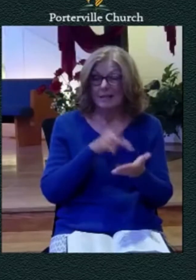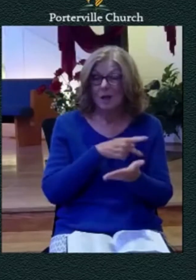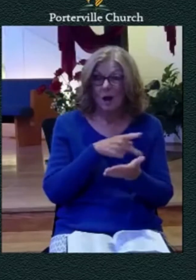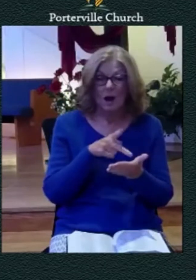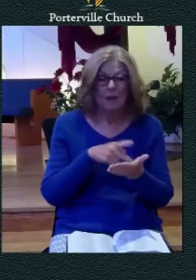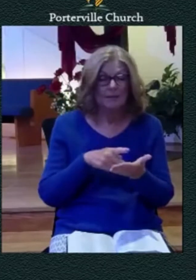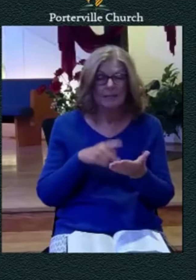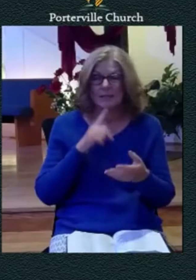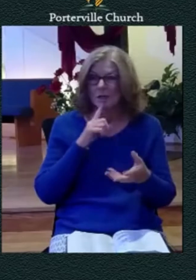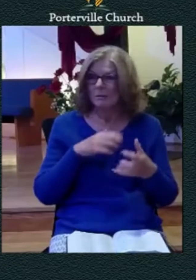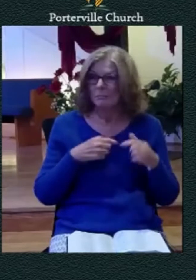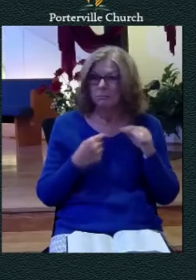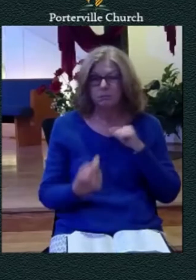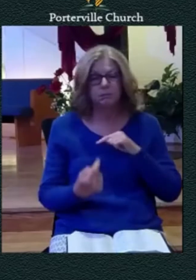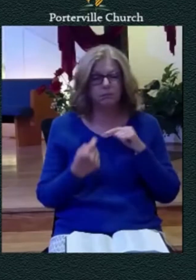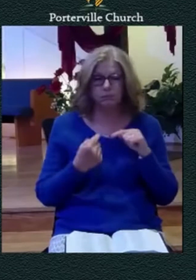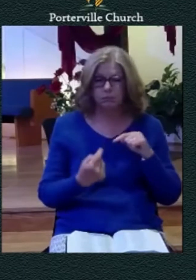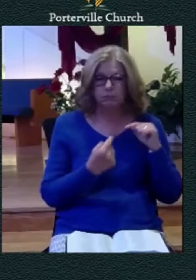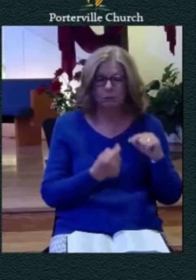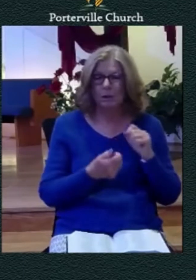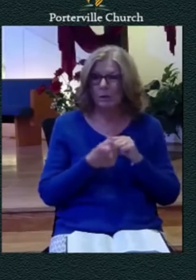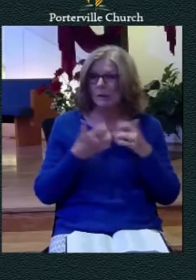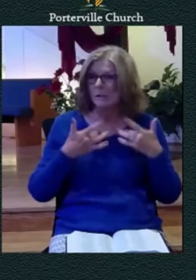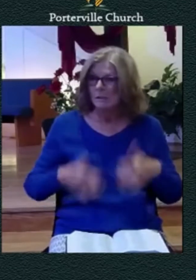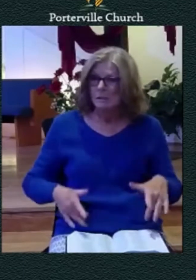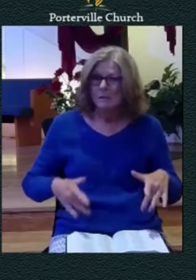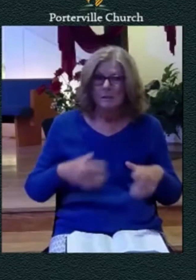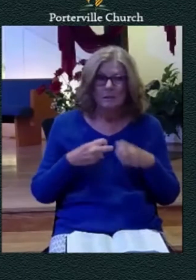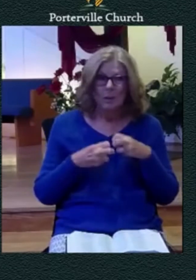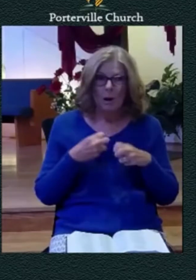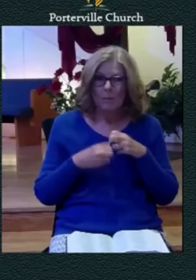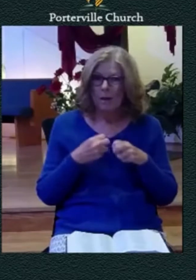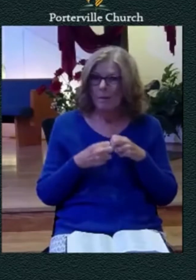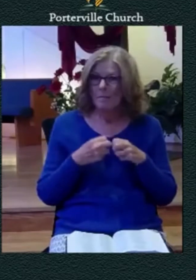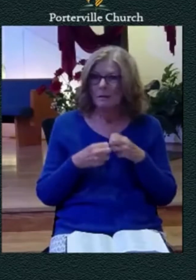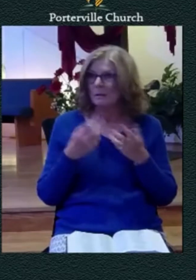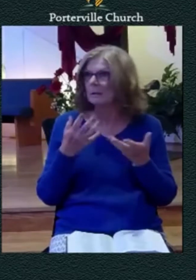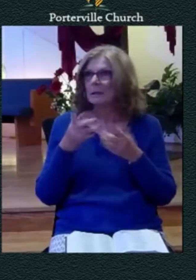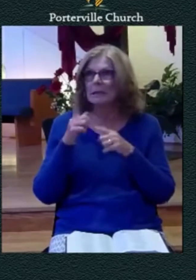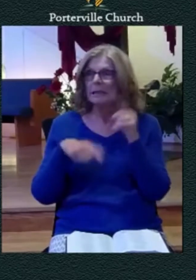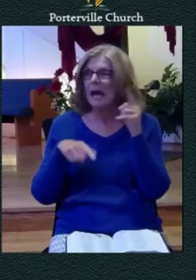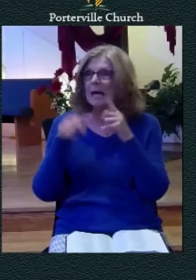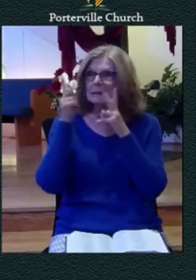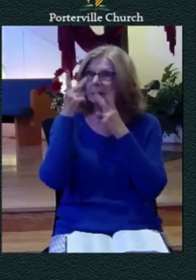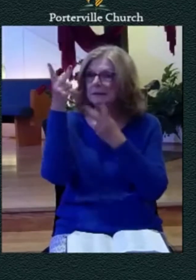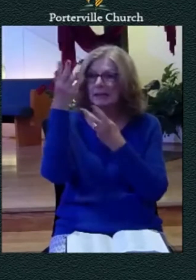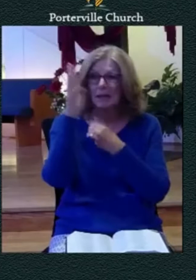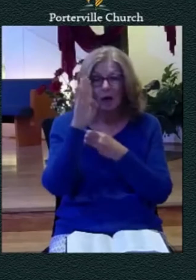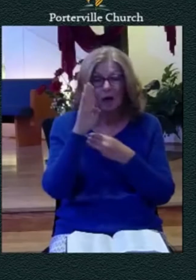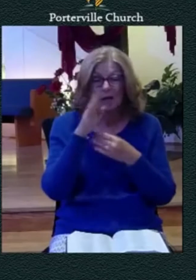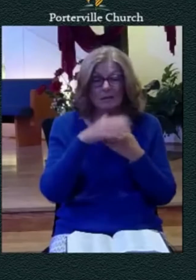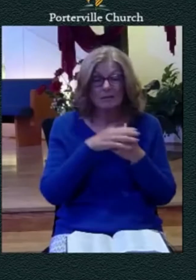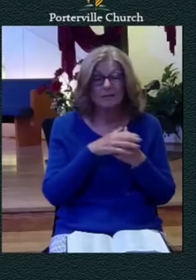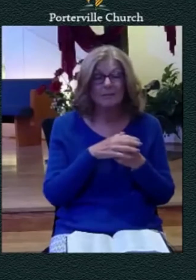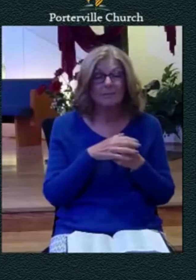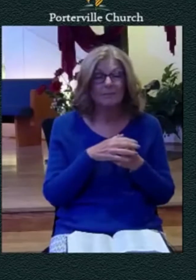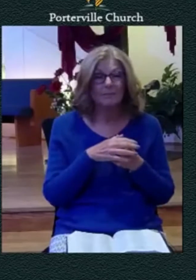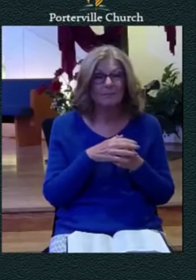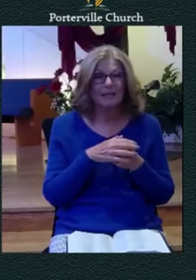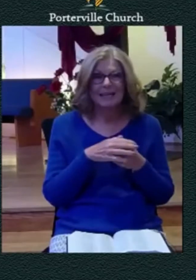but the thing that i want you to note is that the questions are expressive generally of doubt